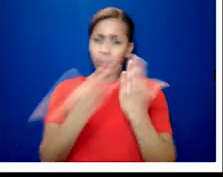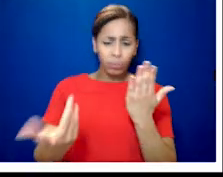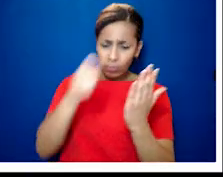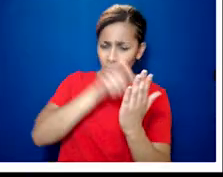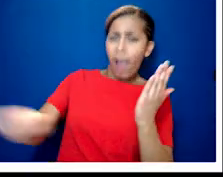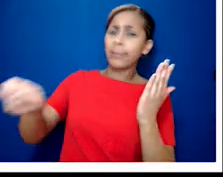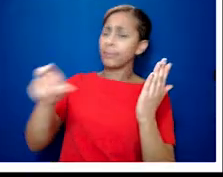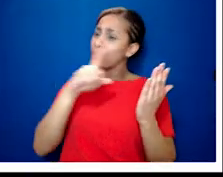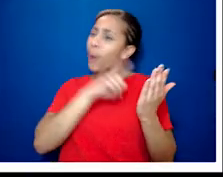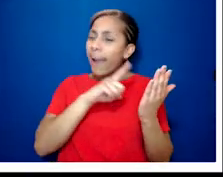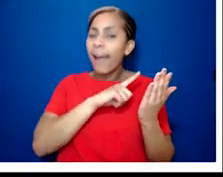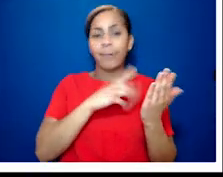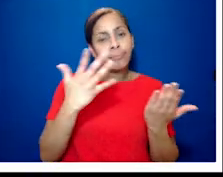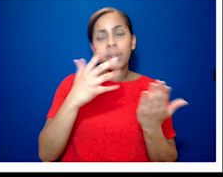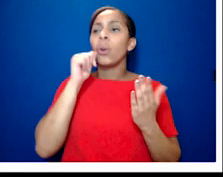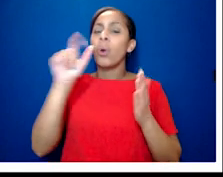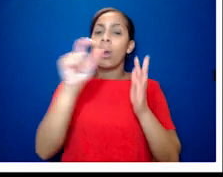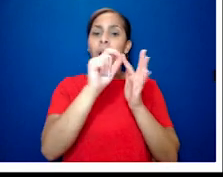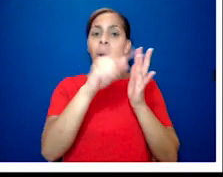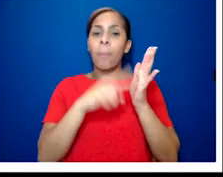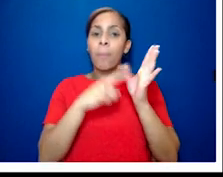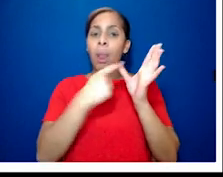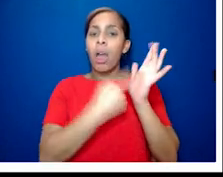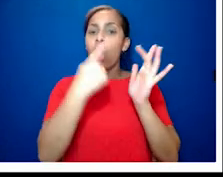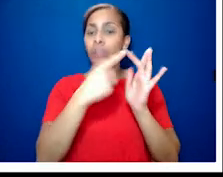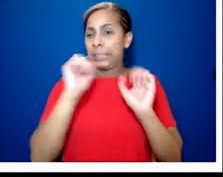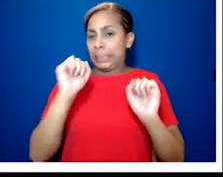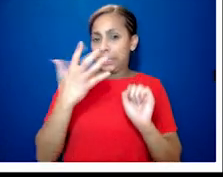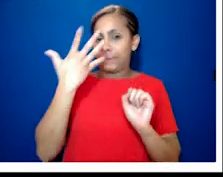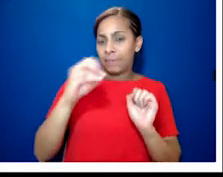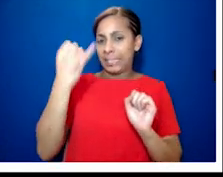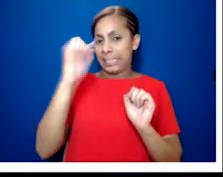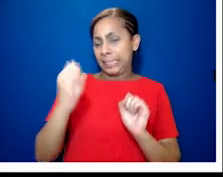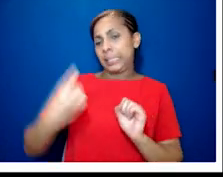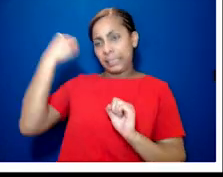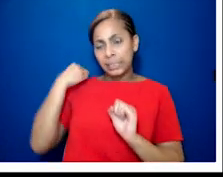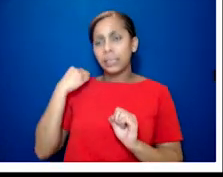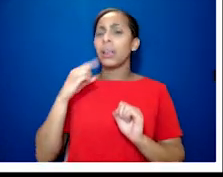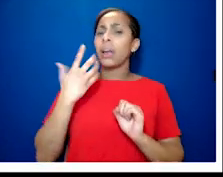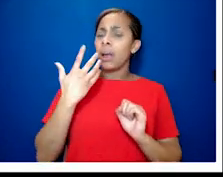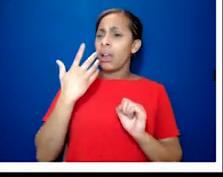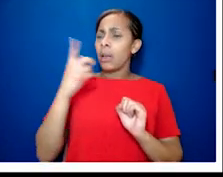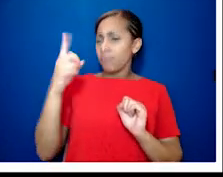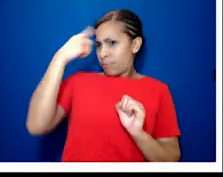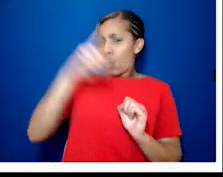polari was very much 50s 60s ish um what what what what forced you or what took you to the 1980s in